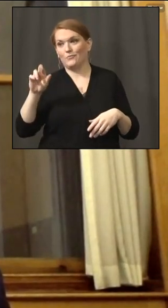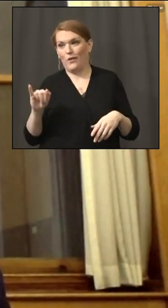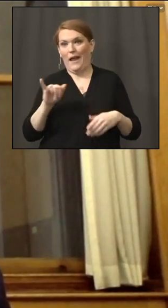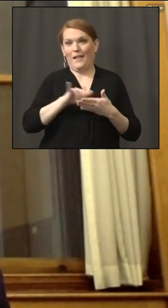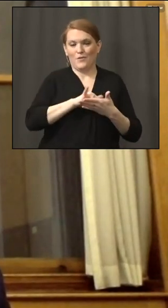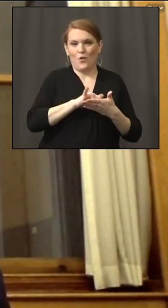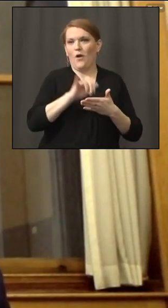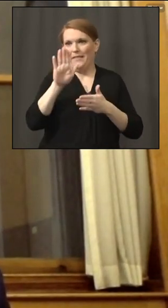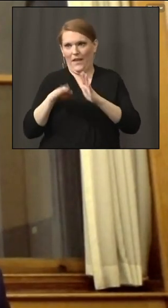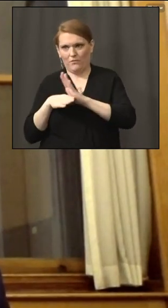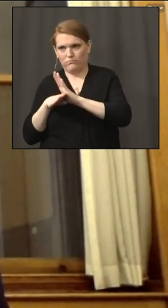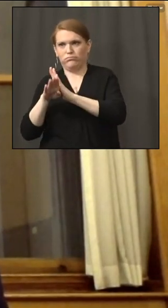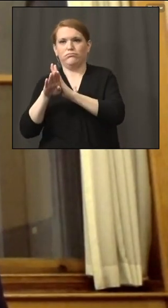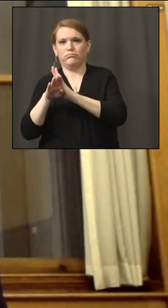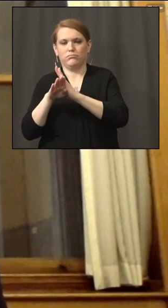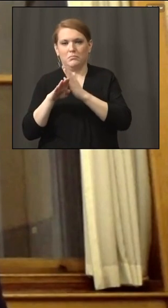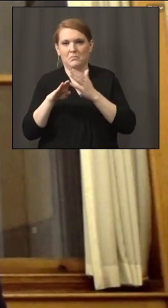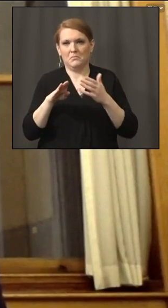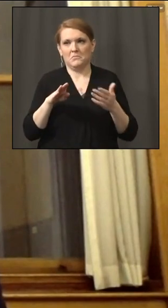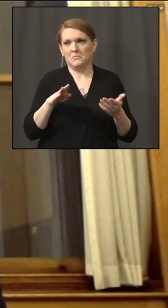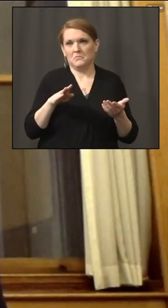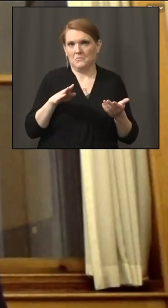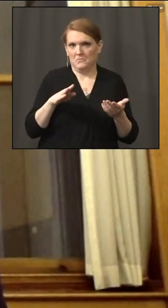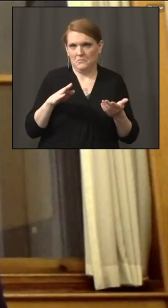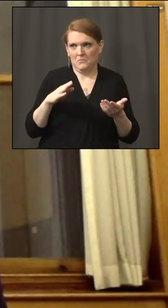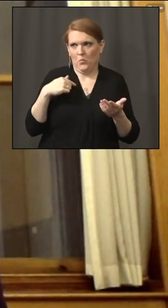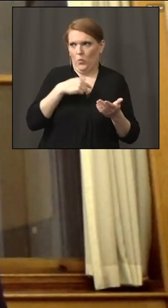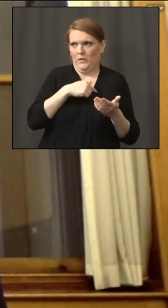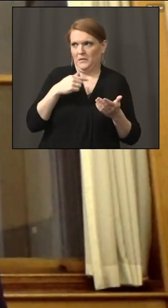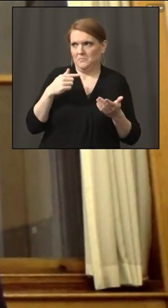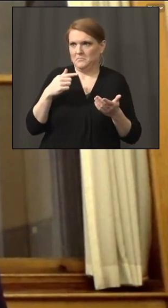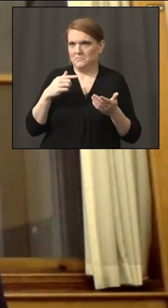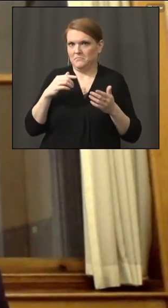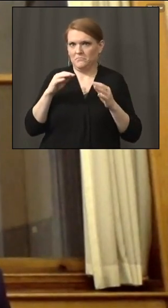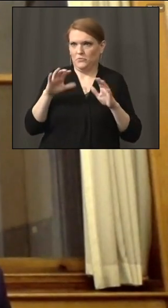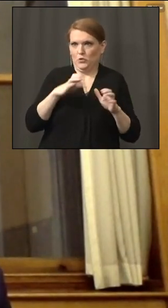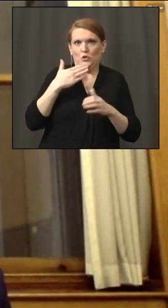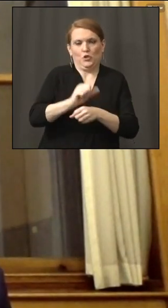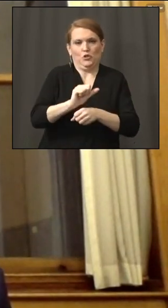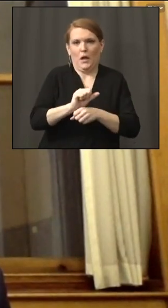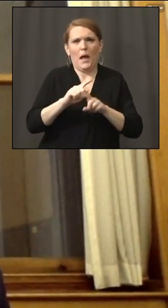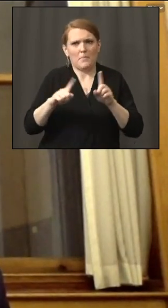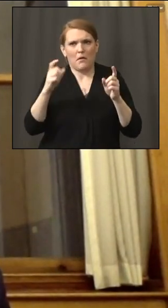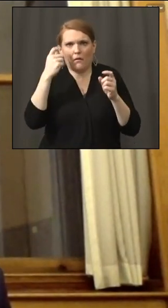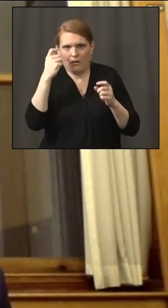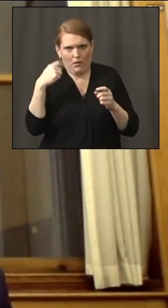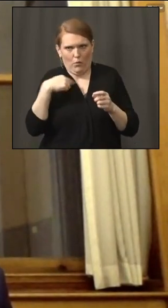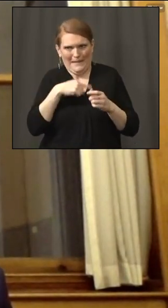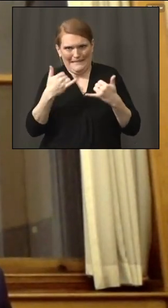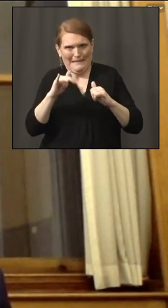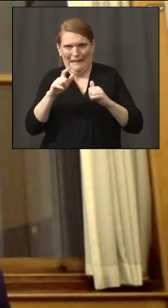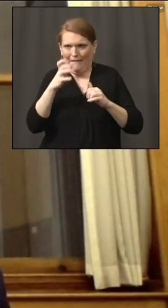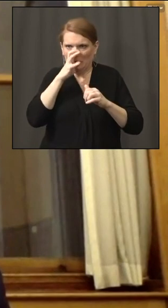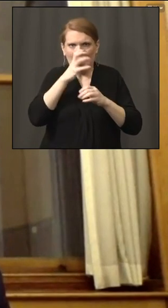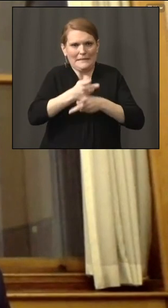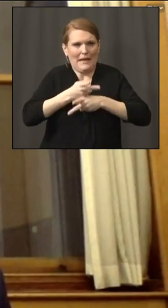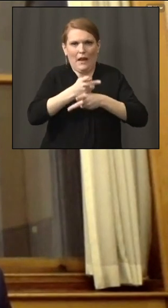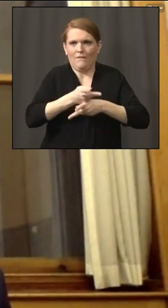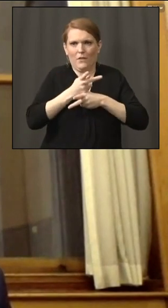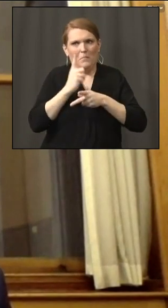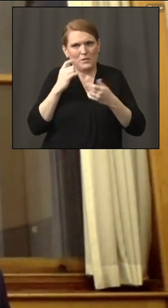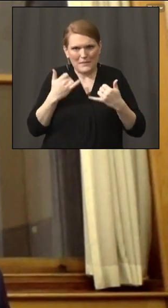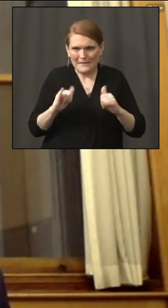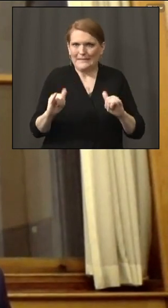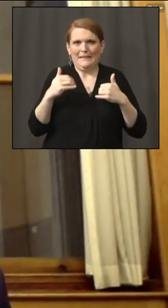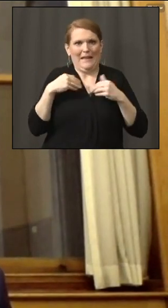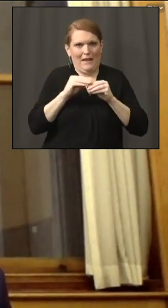that's not something we should take for granted. We still have a lot of community spread in Connecticut as well. And